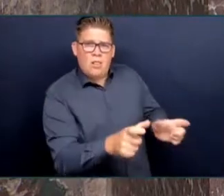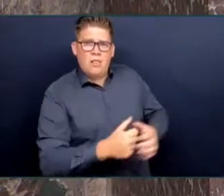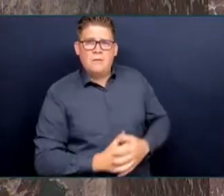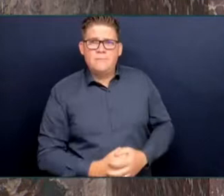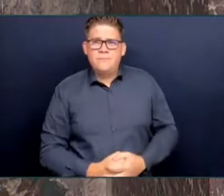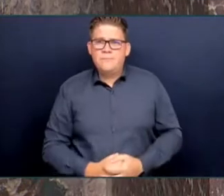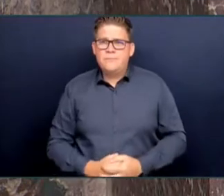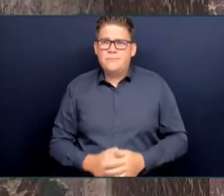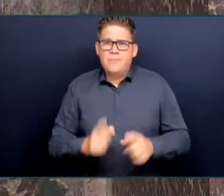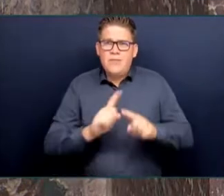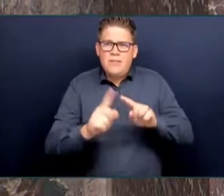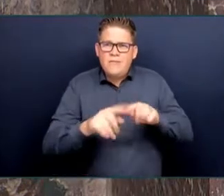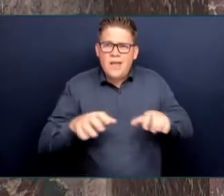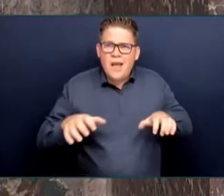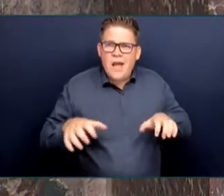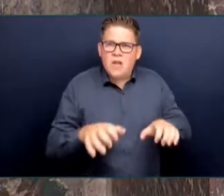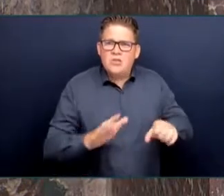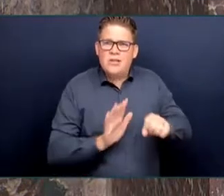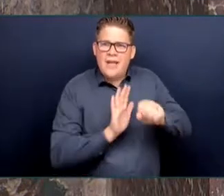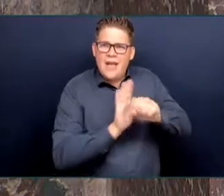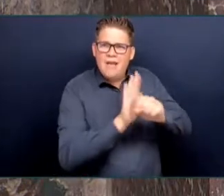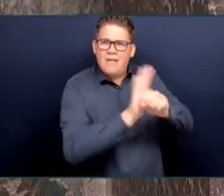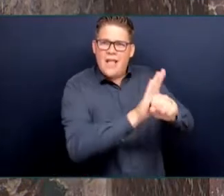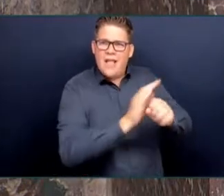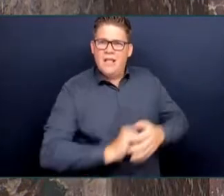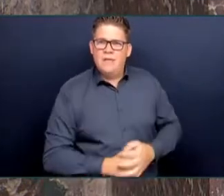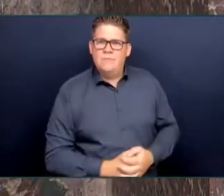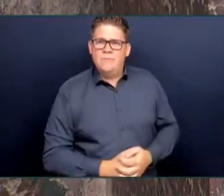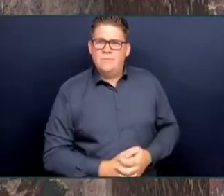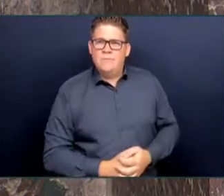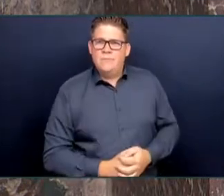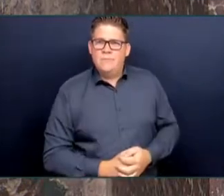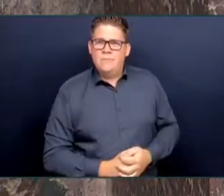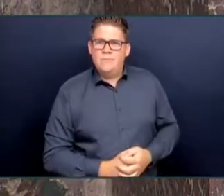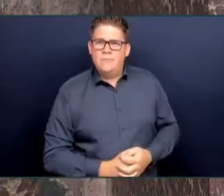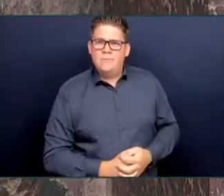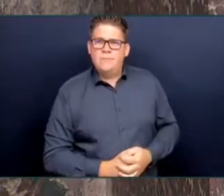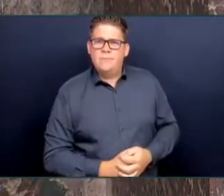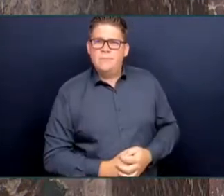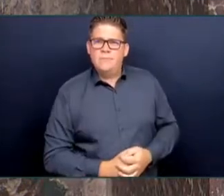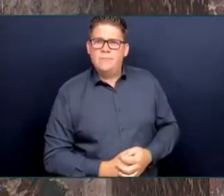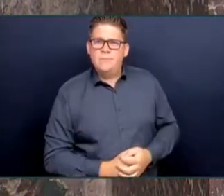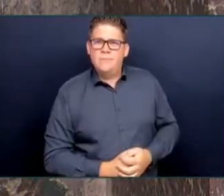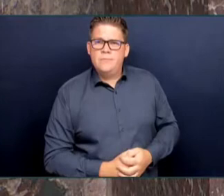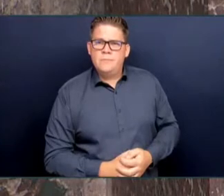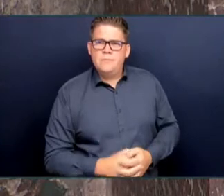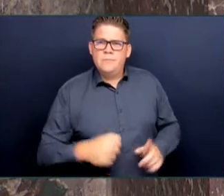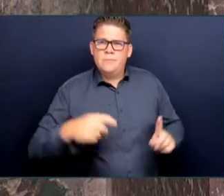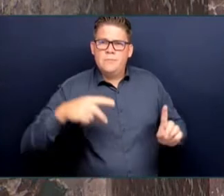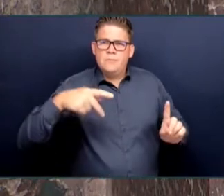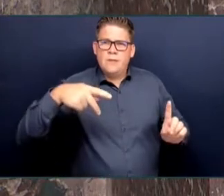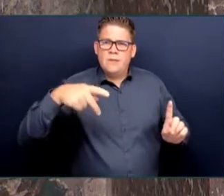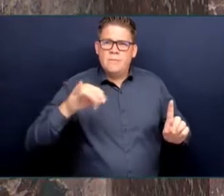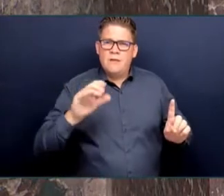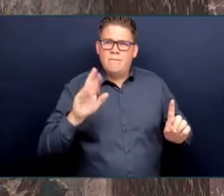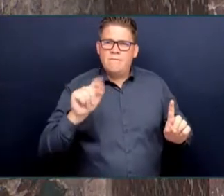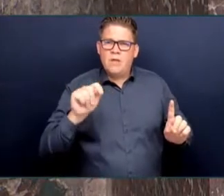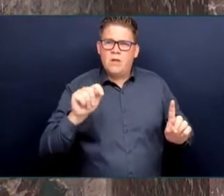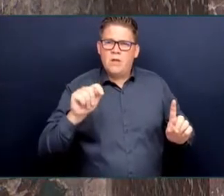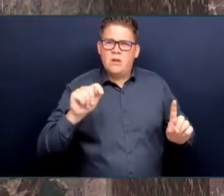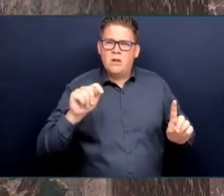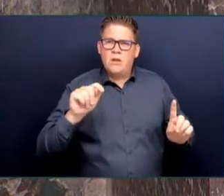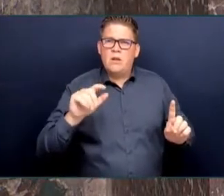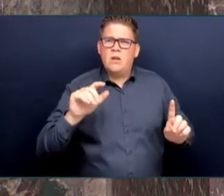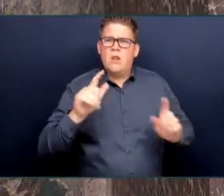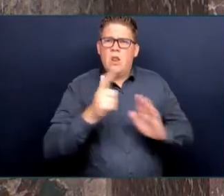business owners in Chinatown for merely calling for more police so they can feel safe again. When will this NDP